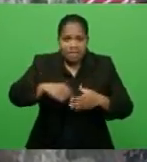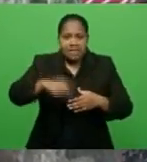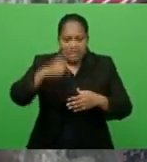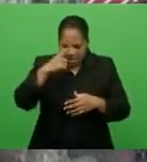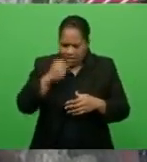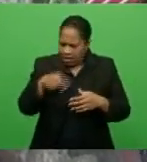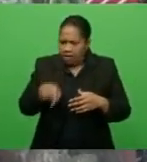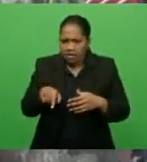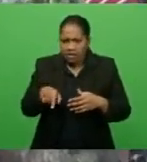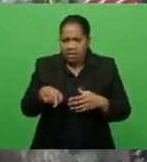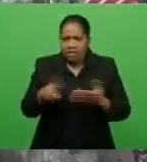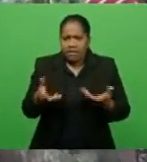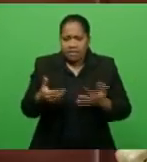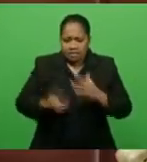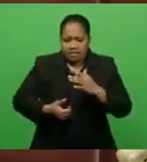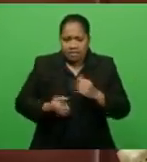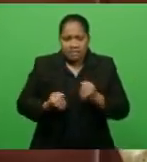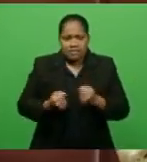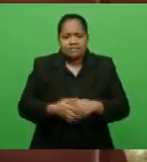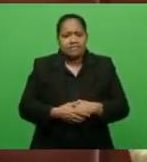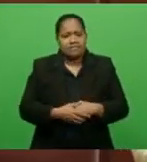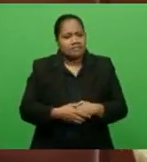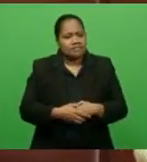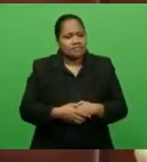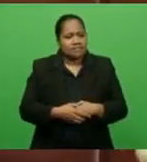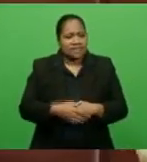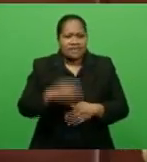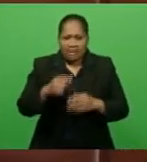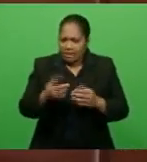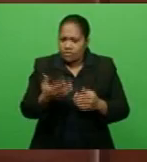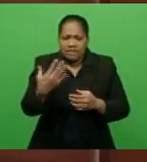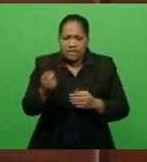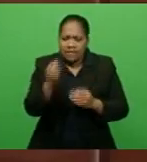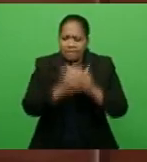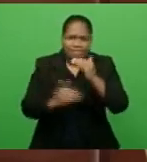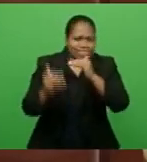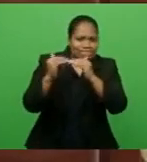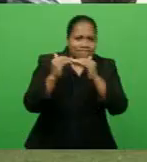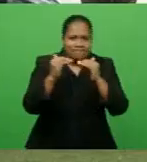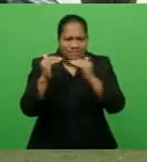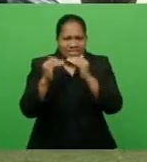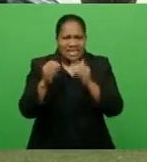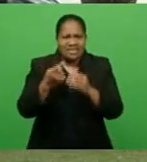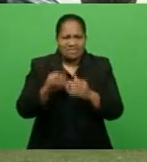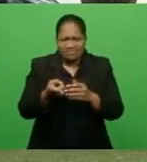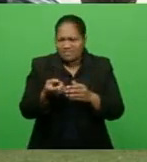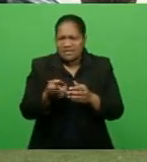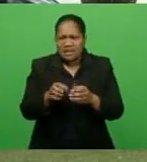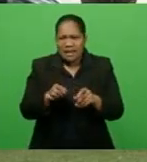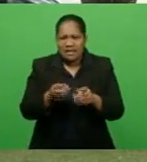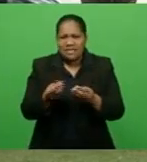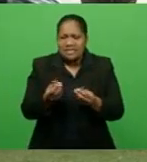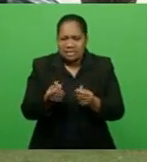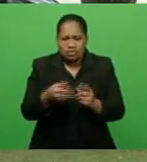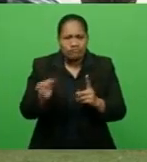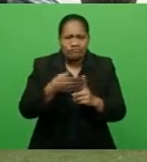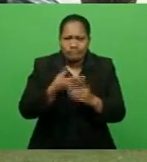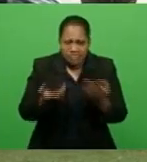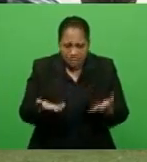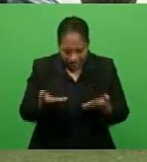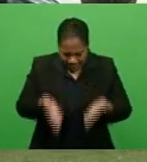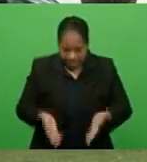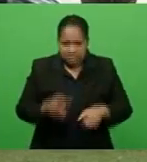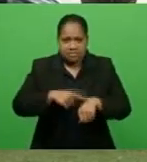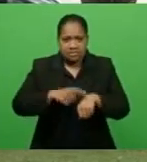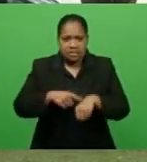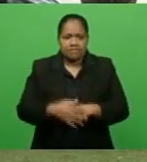an exacerbated inequality and vulnerability during this time. The Ministry of Women and Children, which overlooks